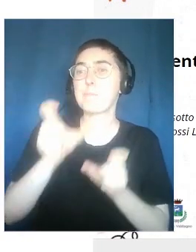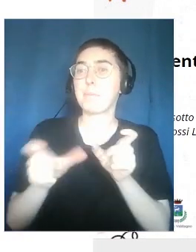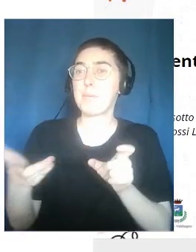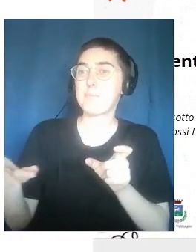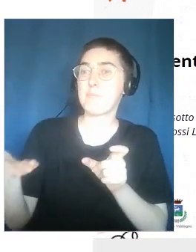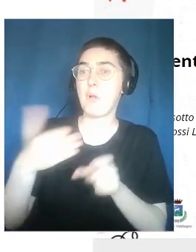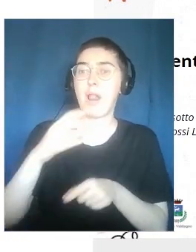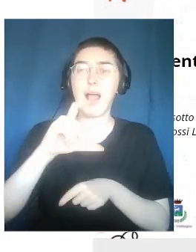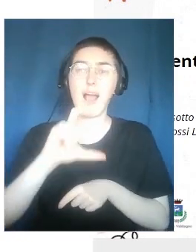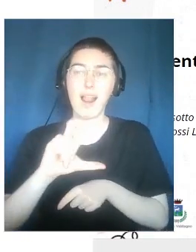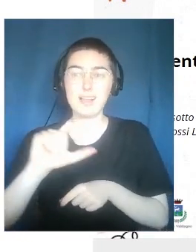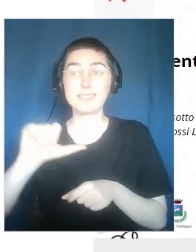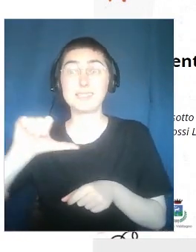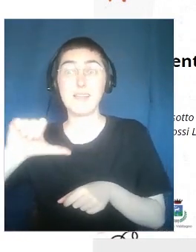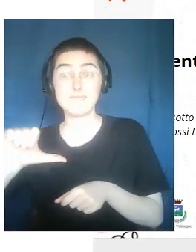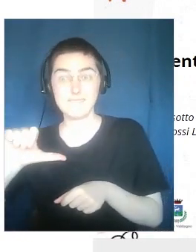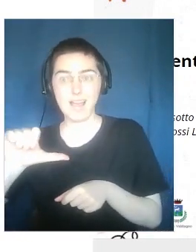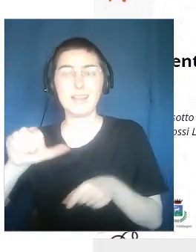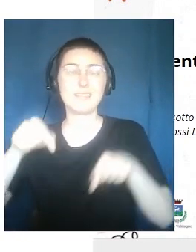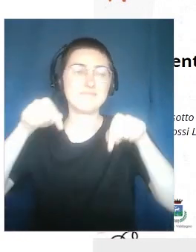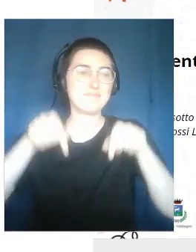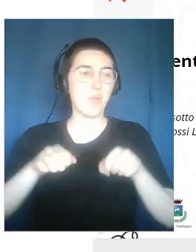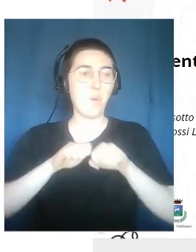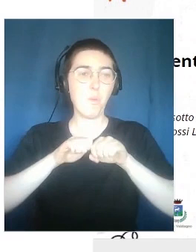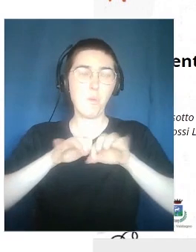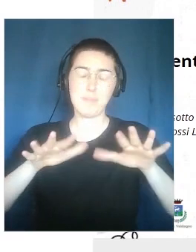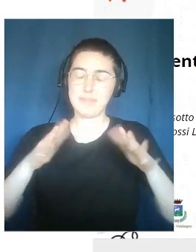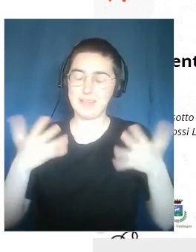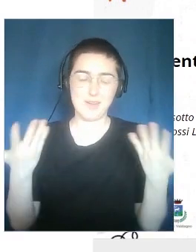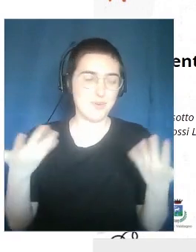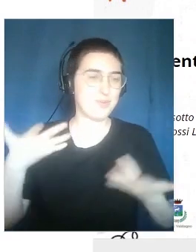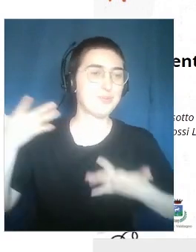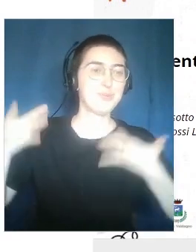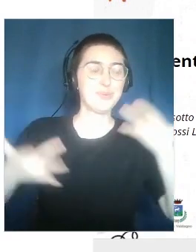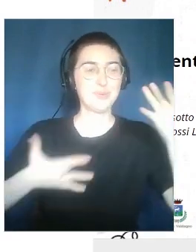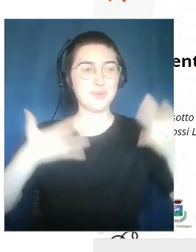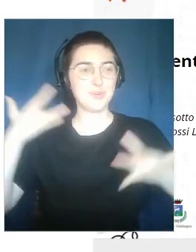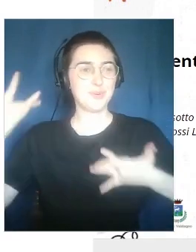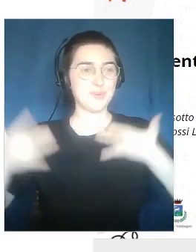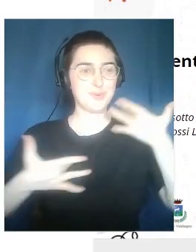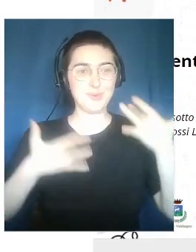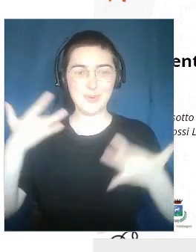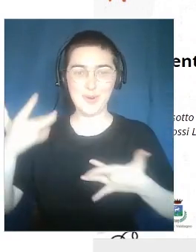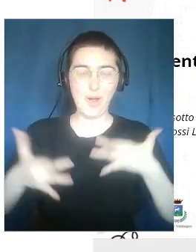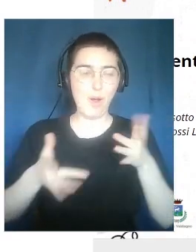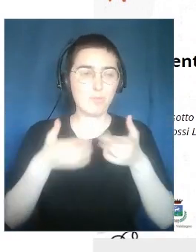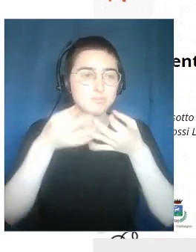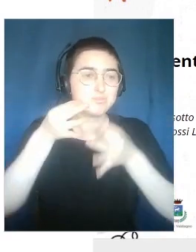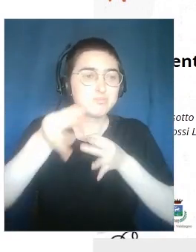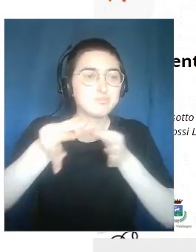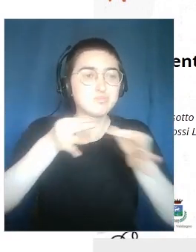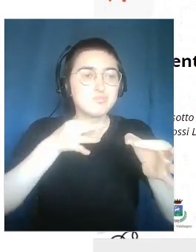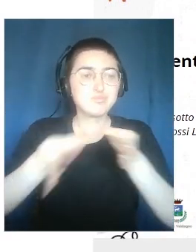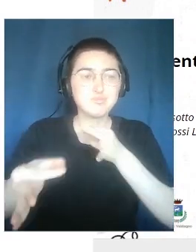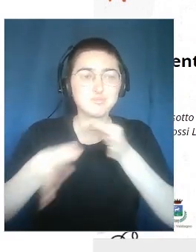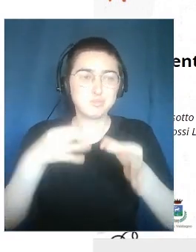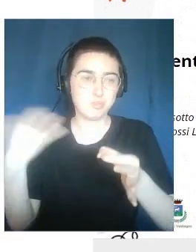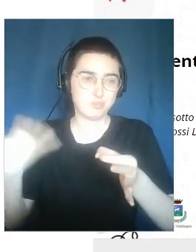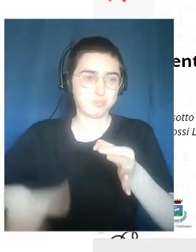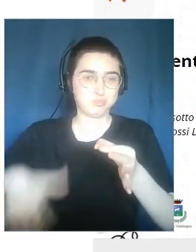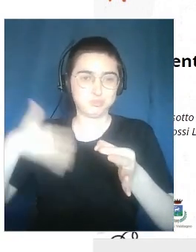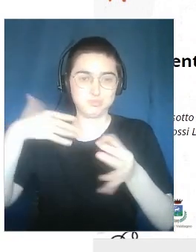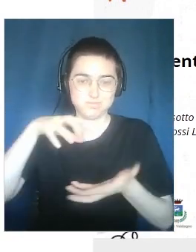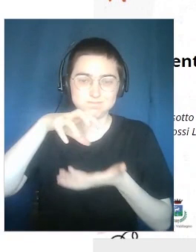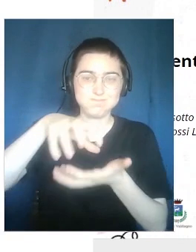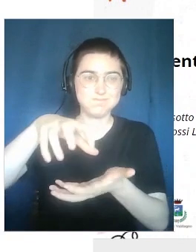Carlo, Paola and Stefania. As Carlo said, it will be a wonderful webinar in terms of content and